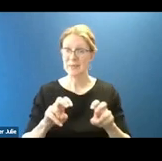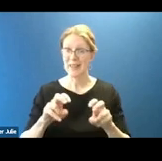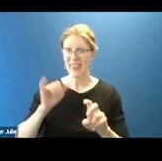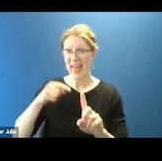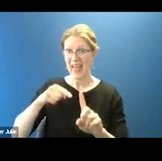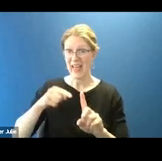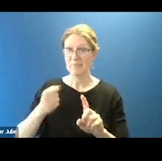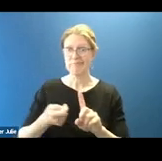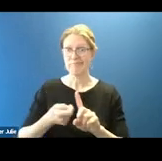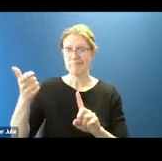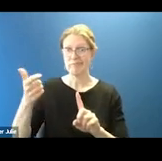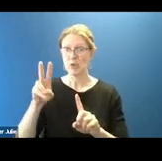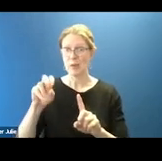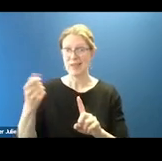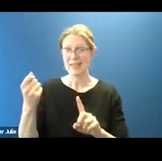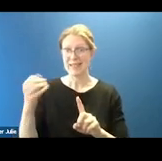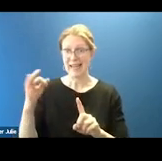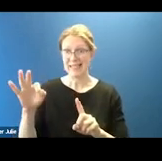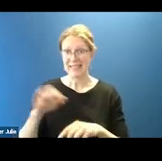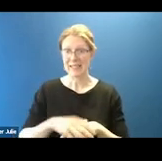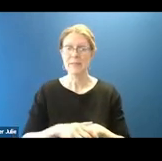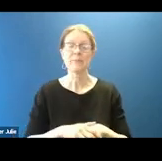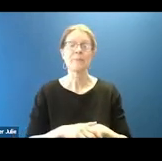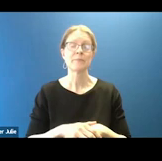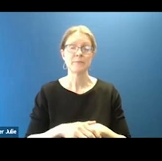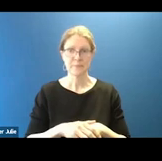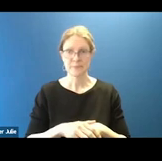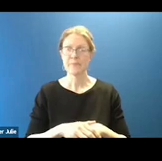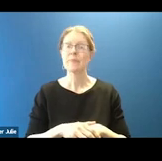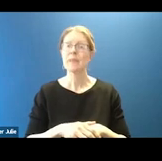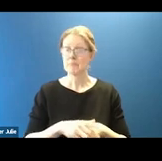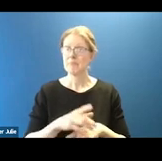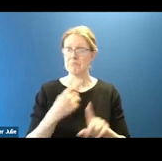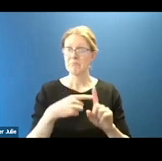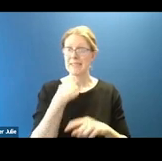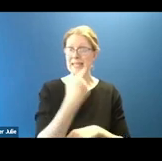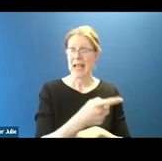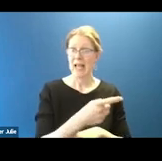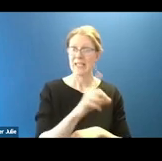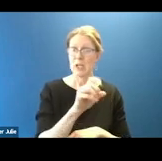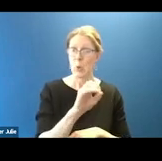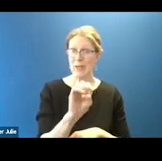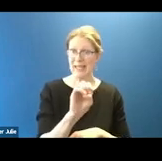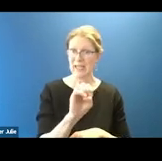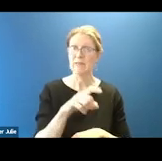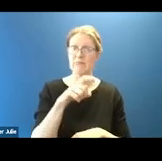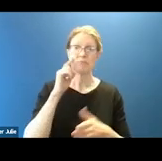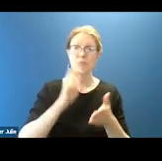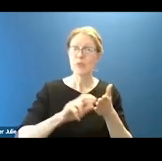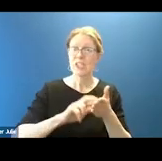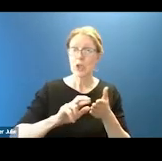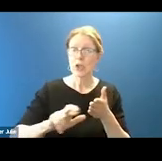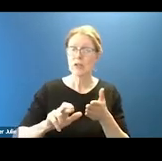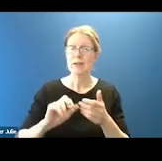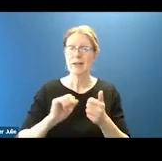In addition, the bill directs the research branches of the Department of Education to carry out research on the use of arts